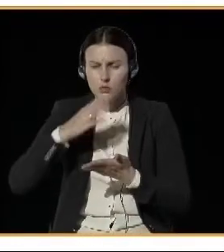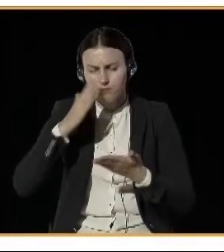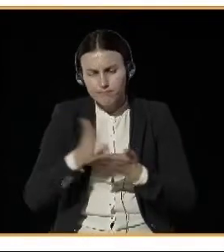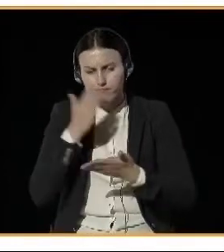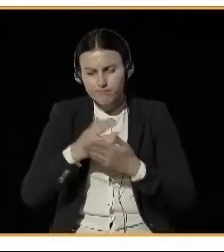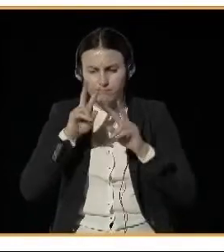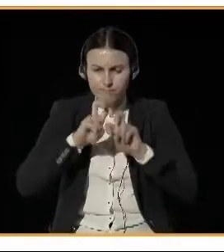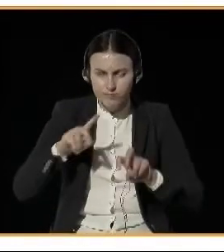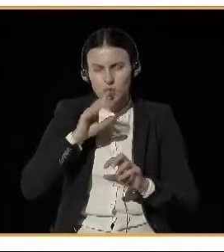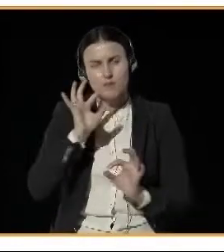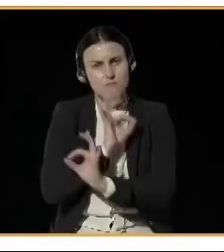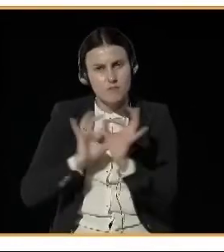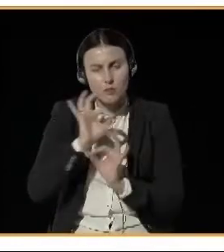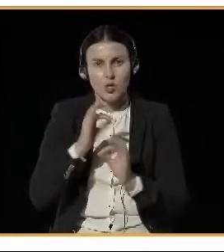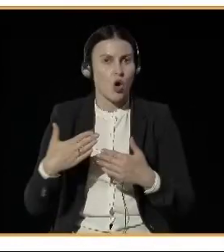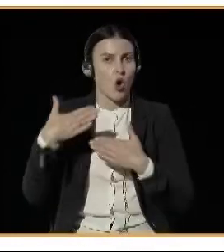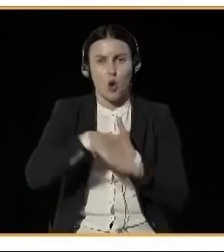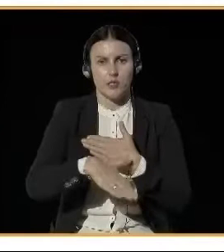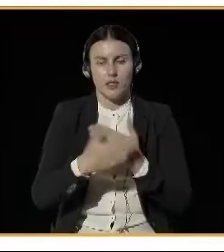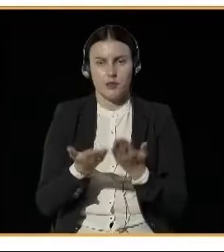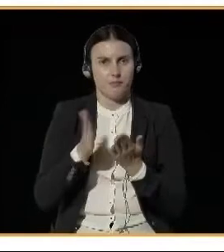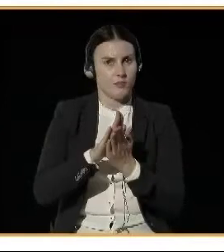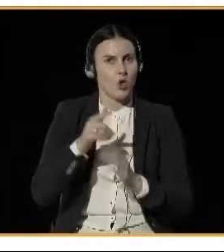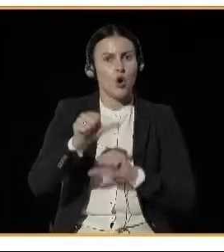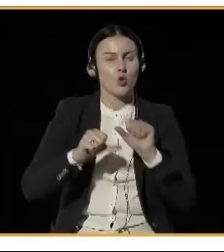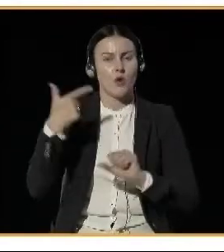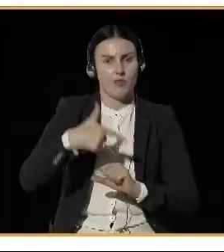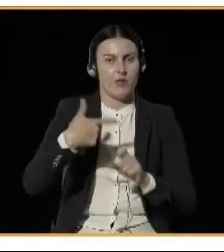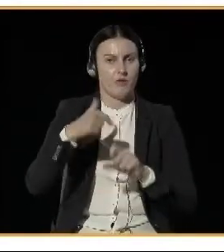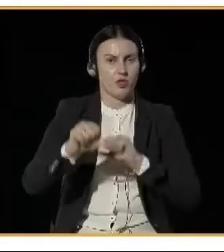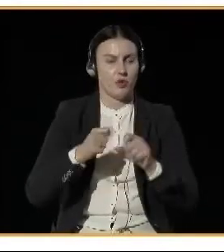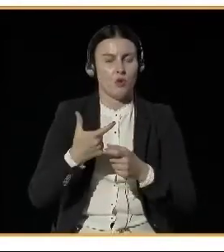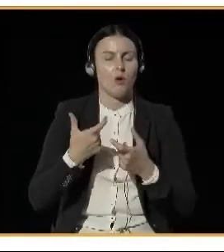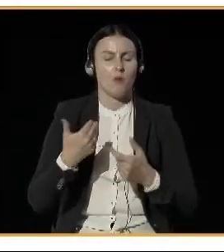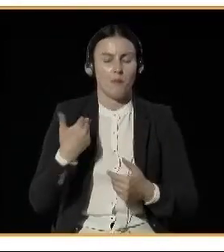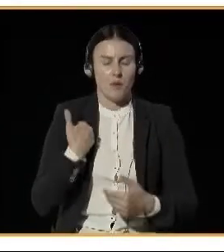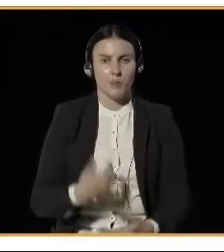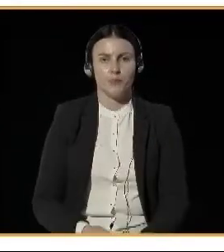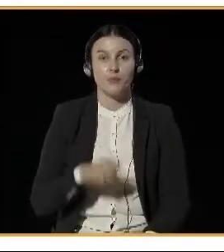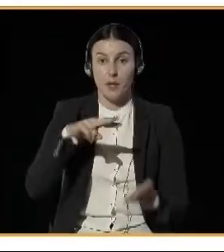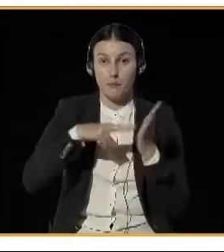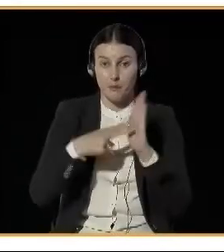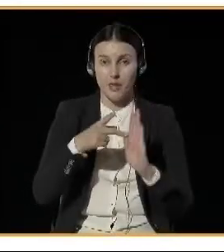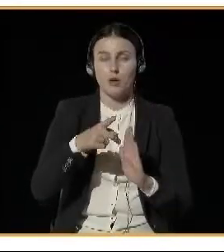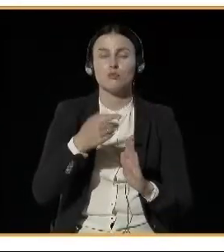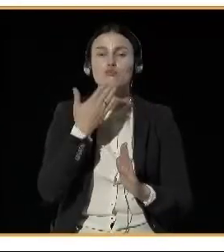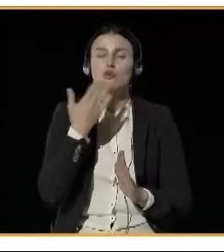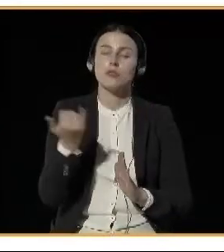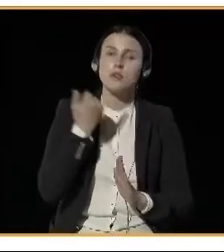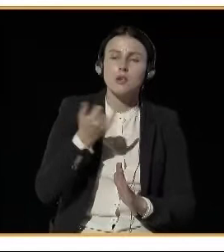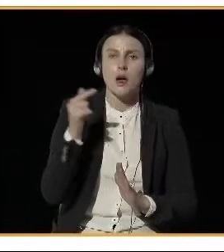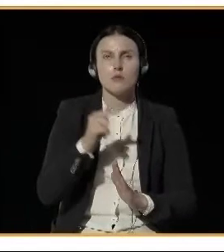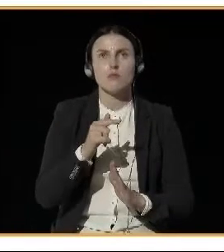made now in 2020. And this action plan defines the local air pollutants, the sources